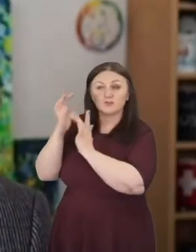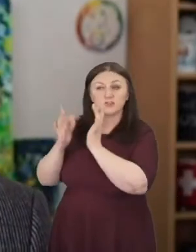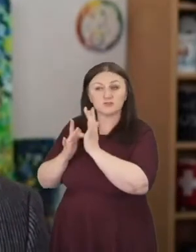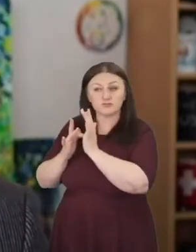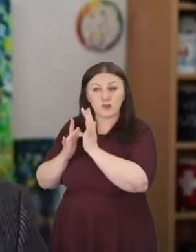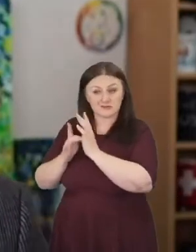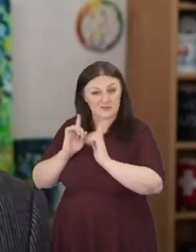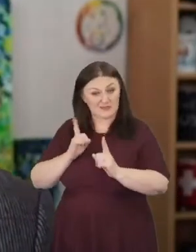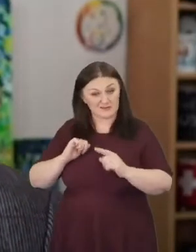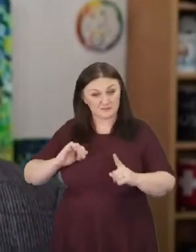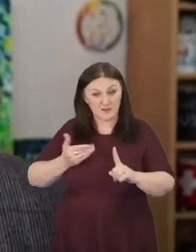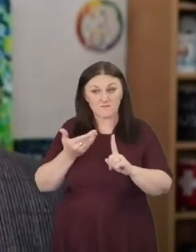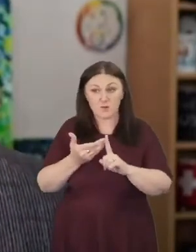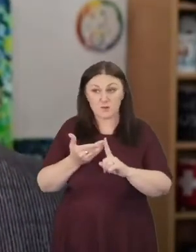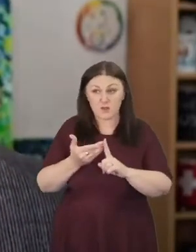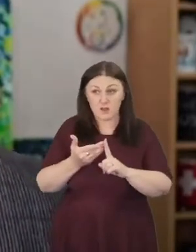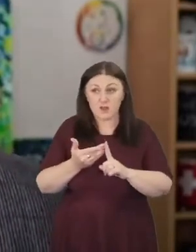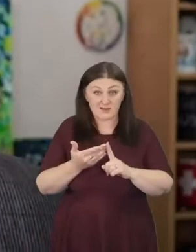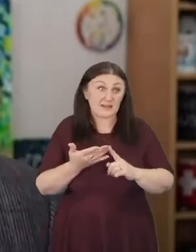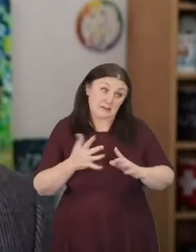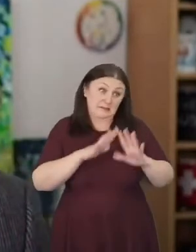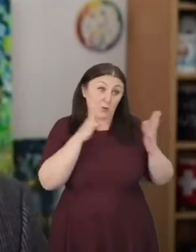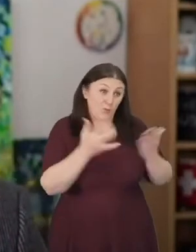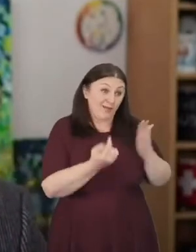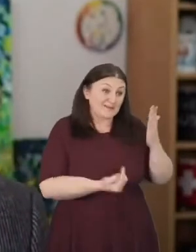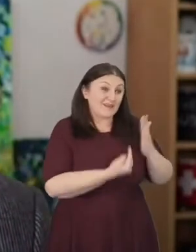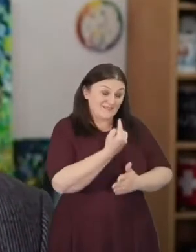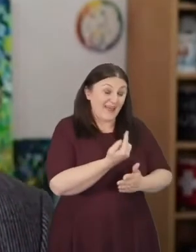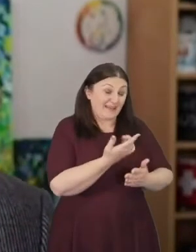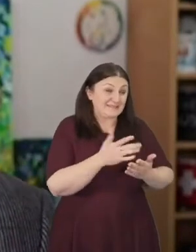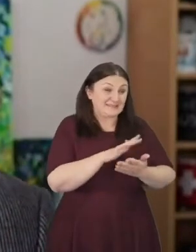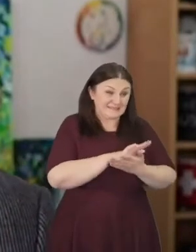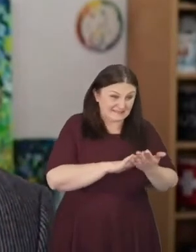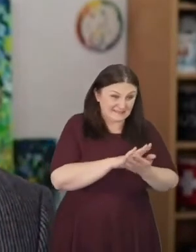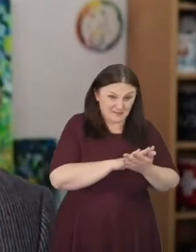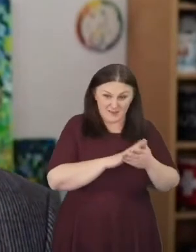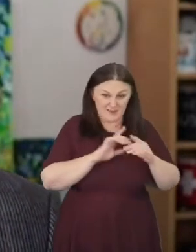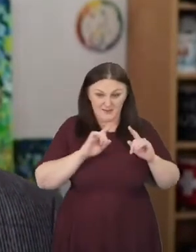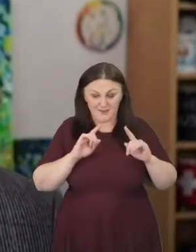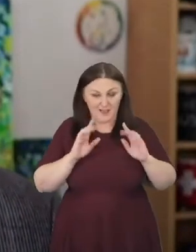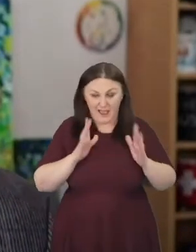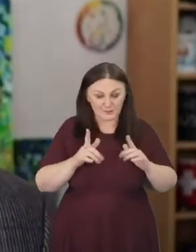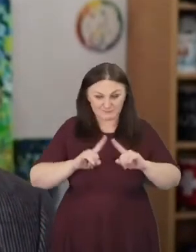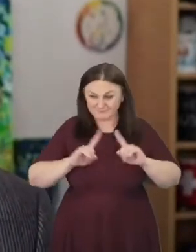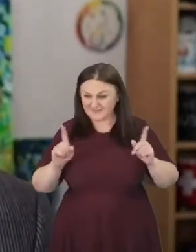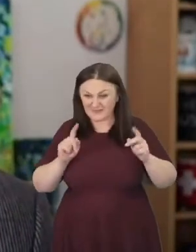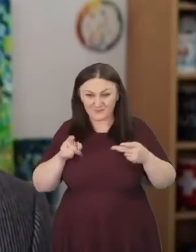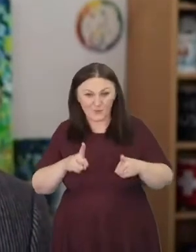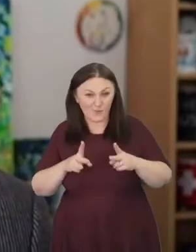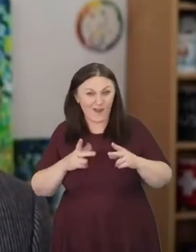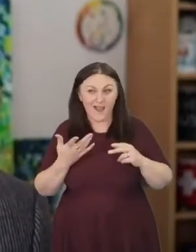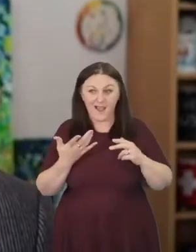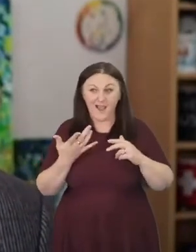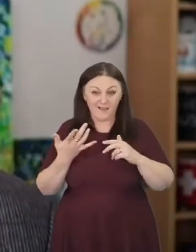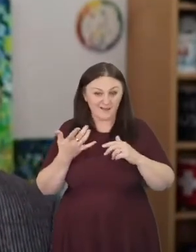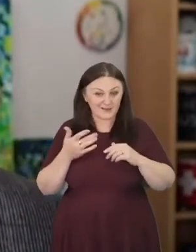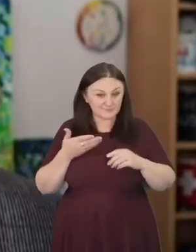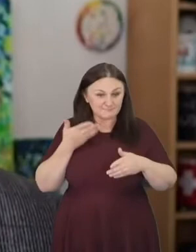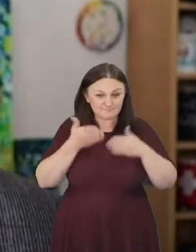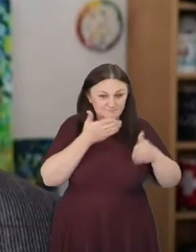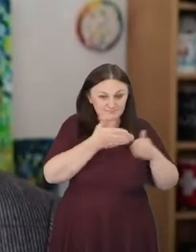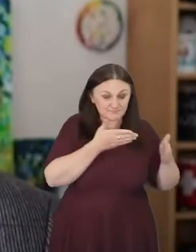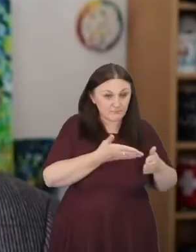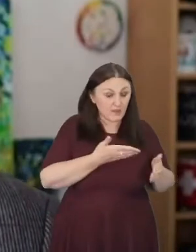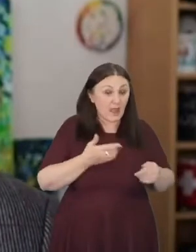world events left me having to represent our Baptist family in spaces I had not previously attempted to occupy. So I found myself speaking